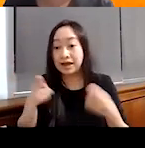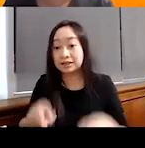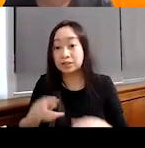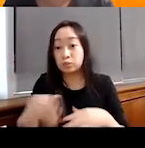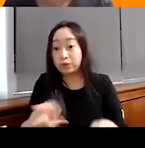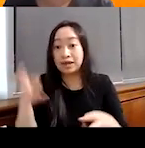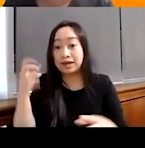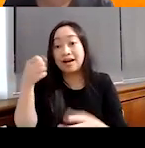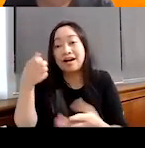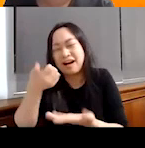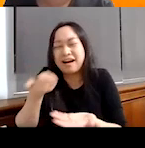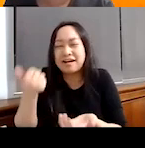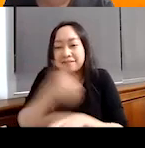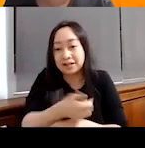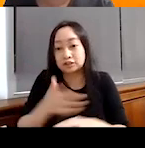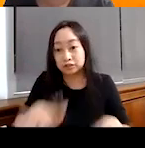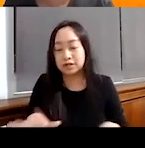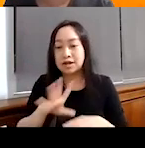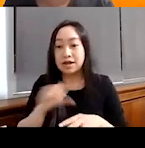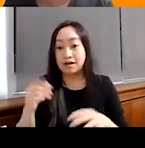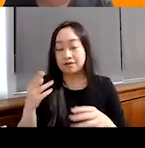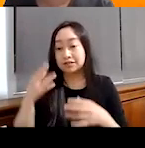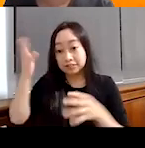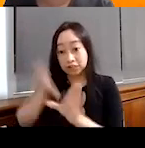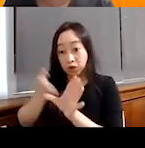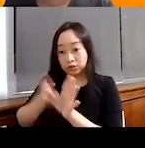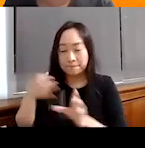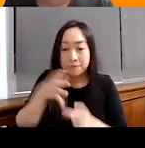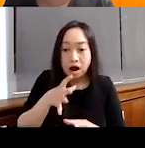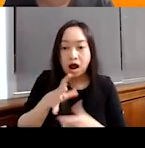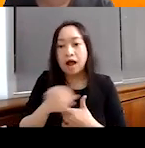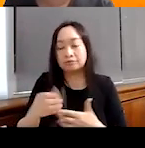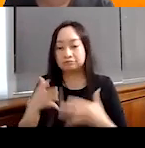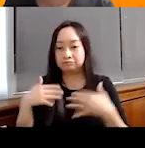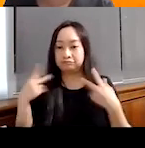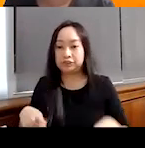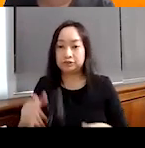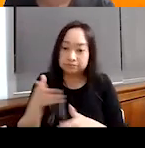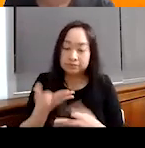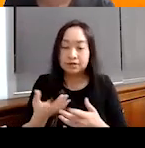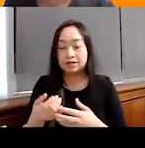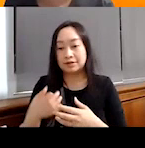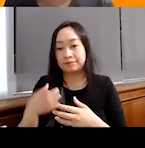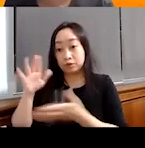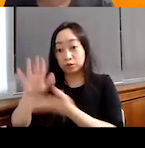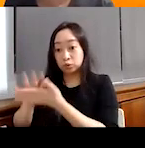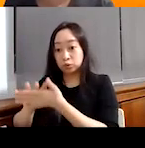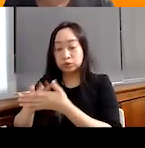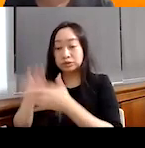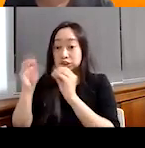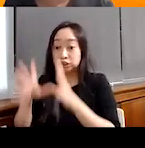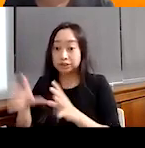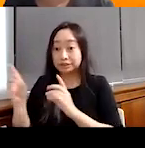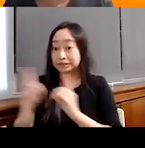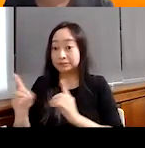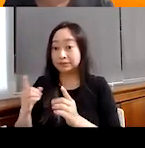violence, both psychological violence, as well as physical violence. Um, there's violence in schools, disciplinary techniques of teachers, as I was just